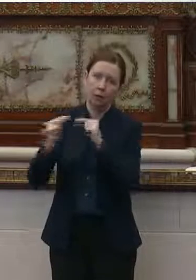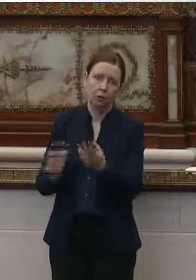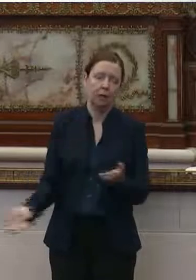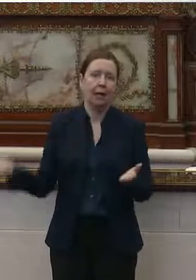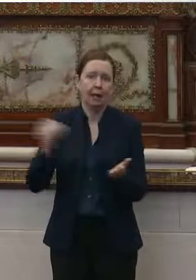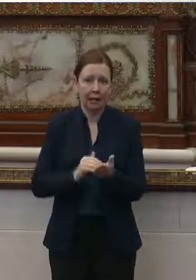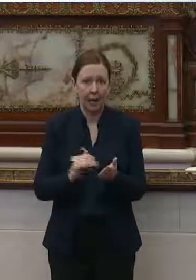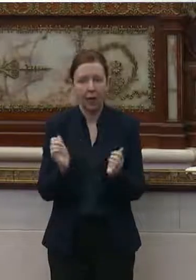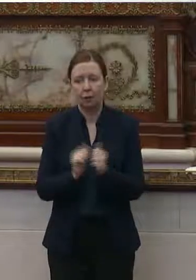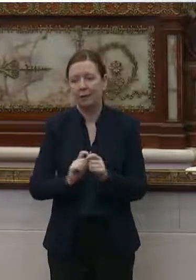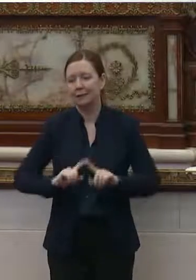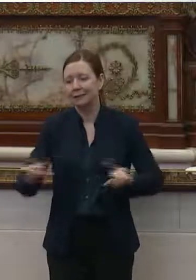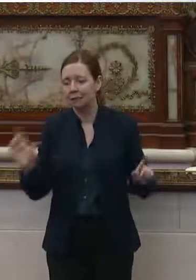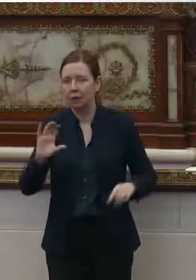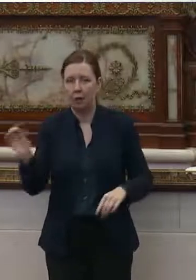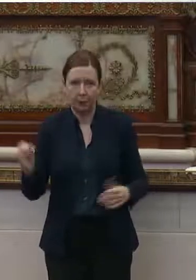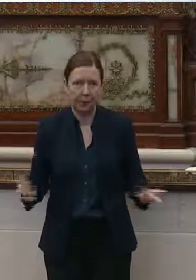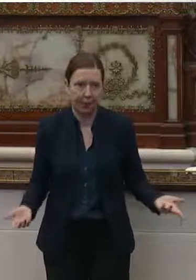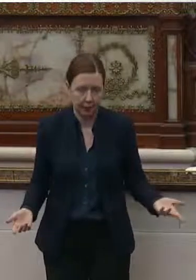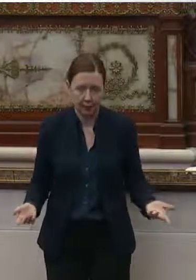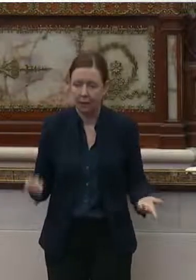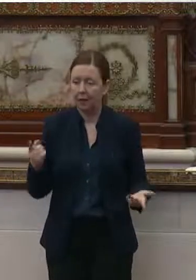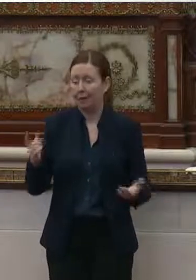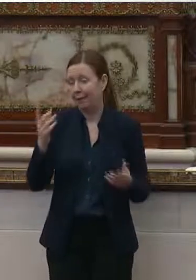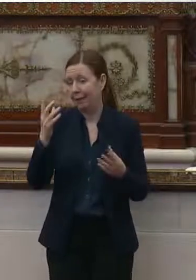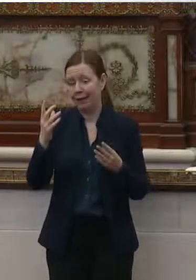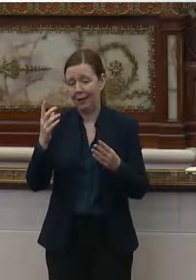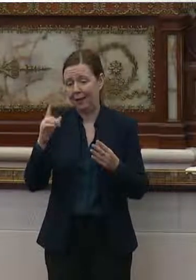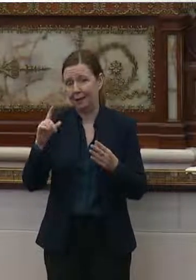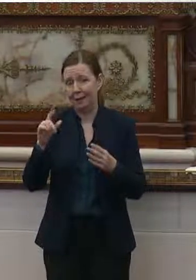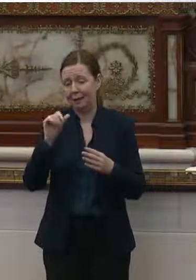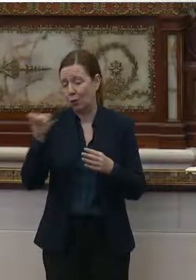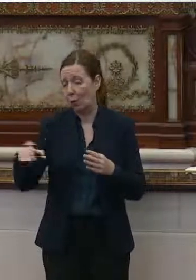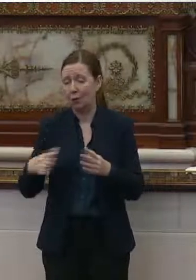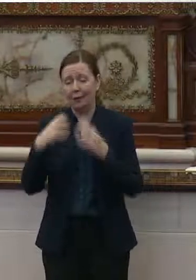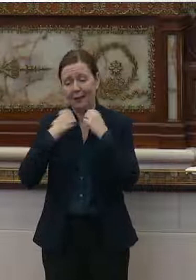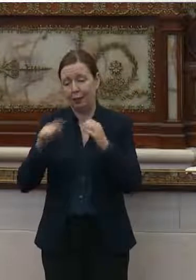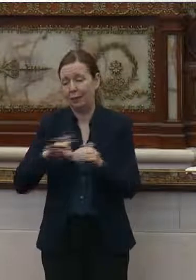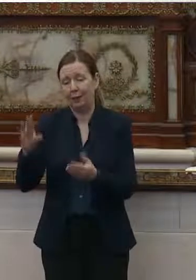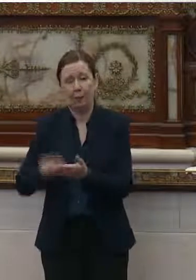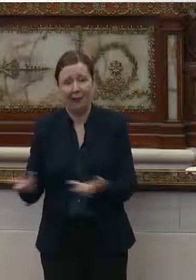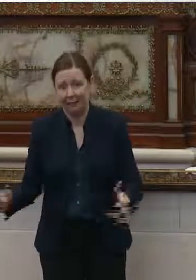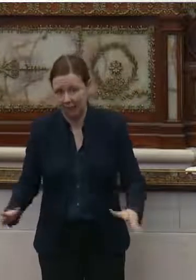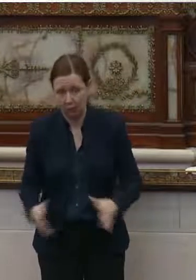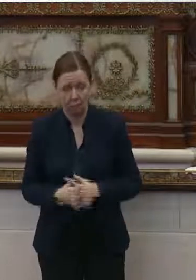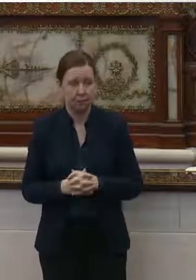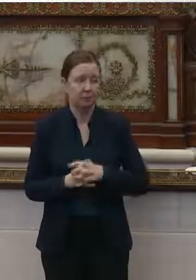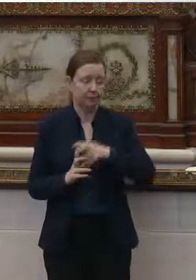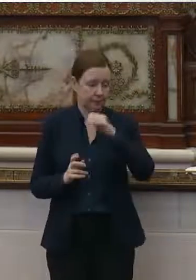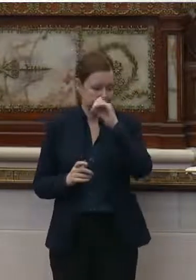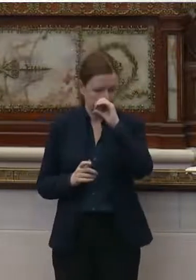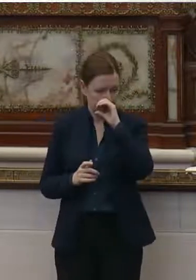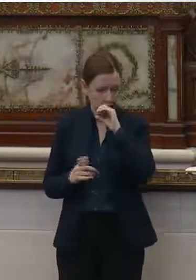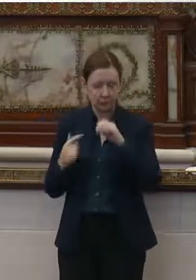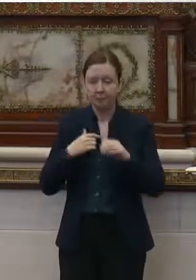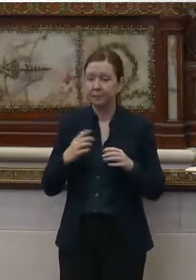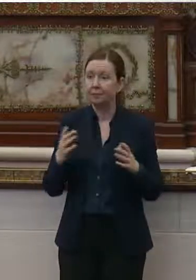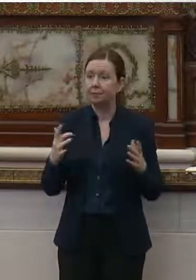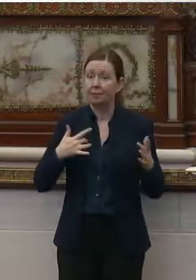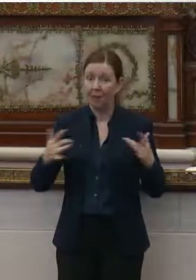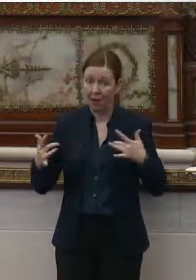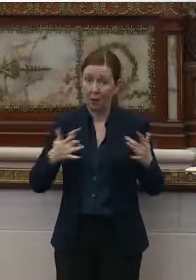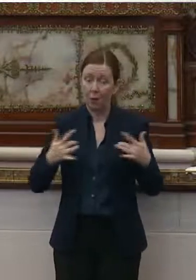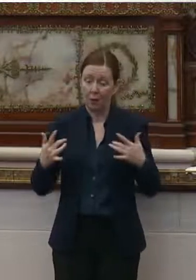with another owner who only cared about the bottom line. I worry what